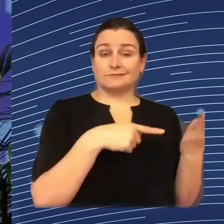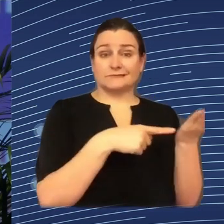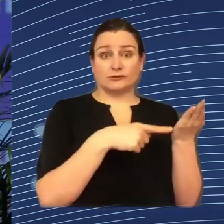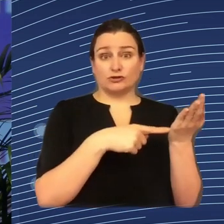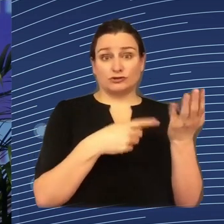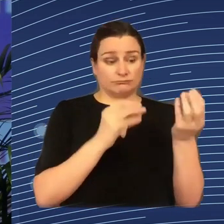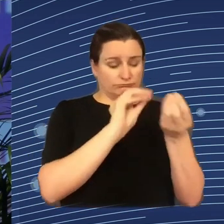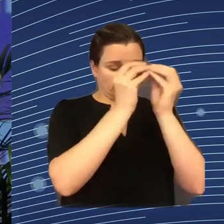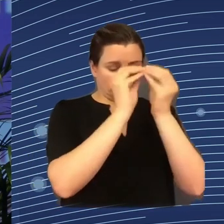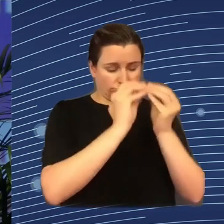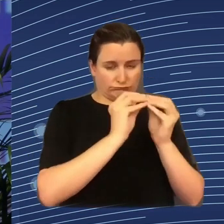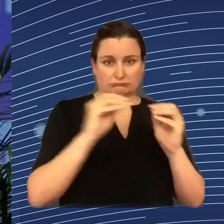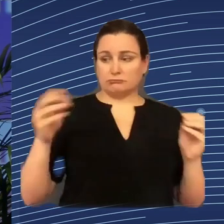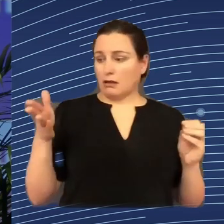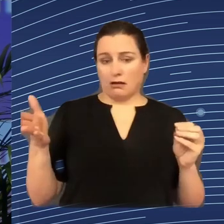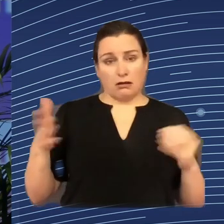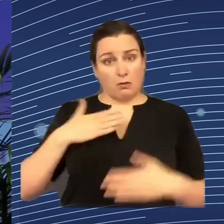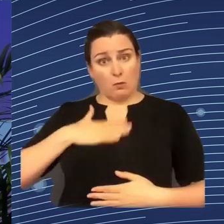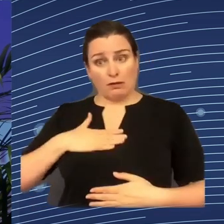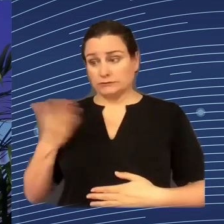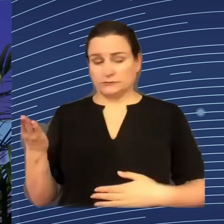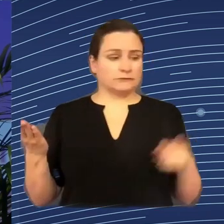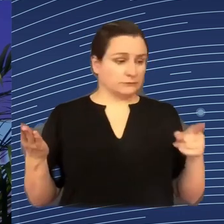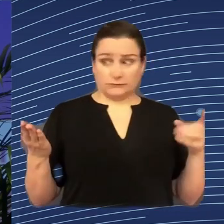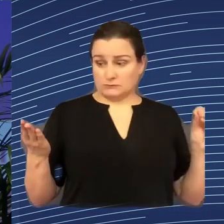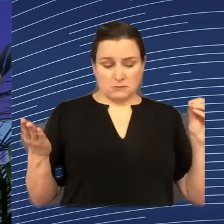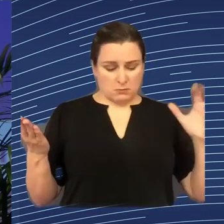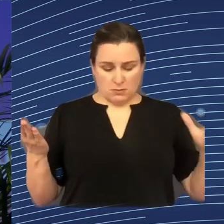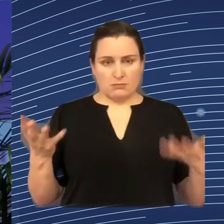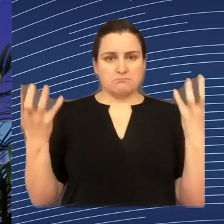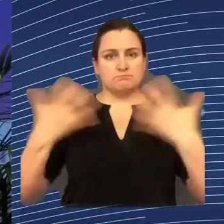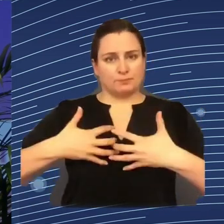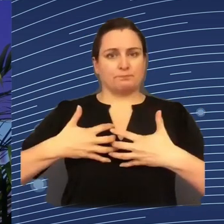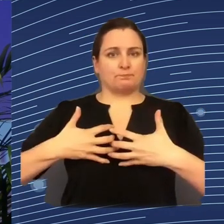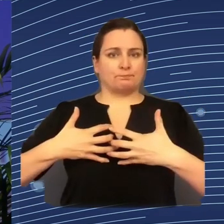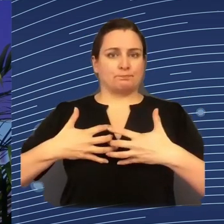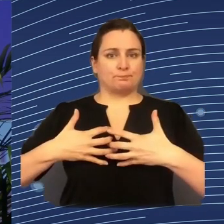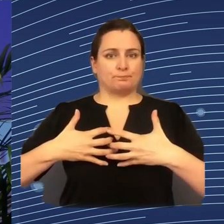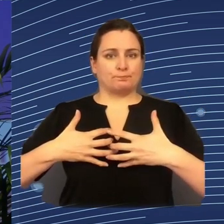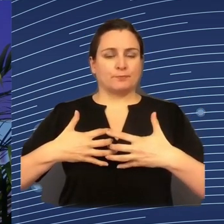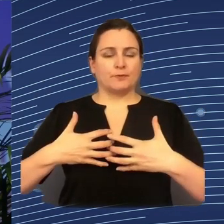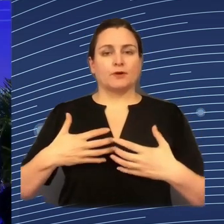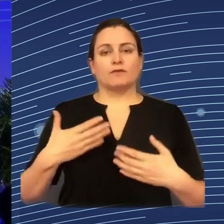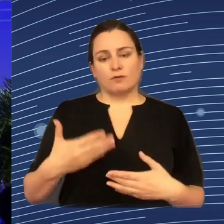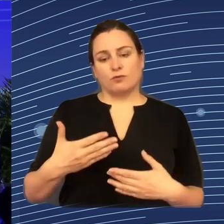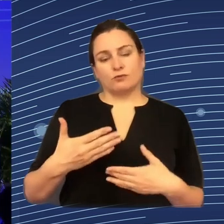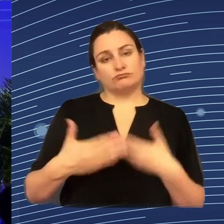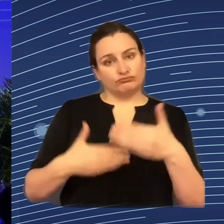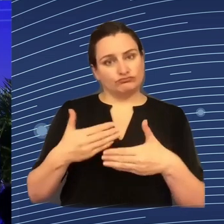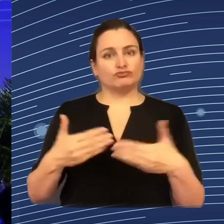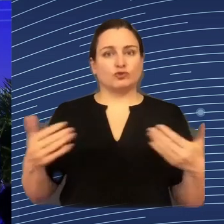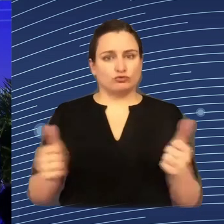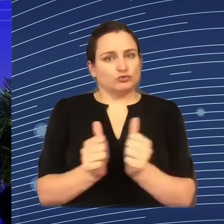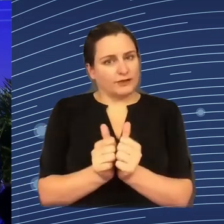to work together to look into opportunities and risks relating to the new technologies together in a